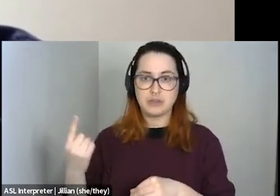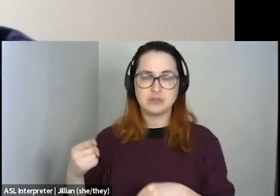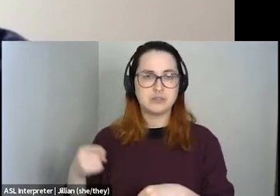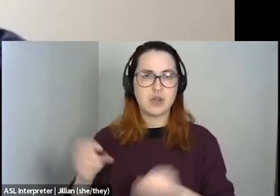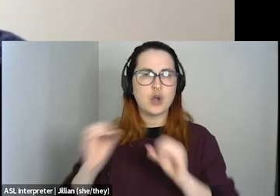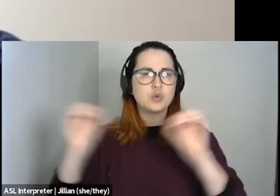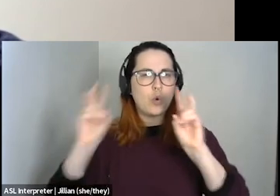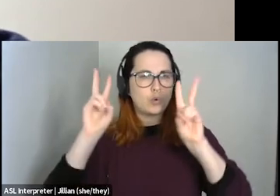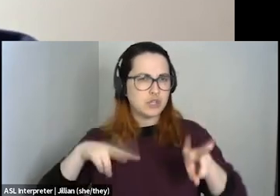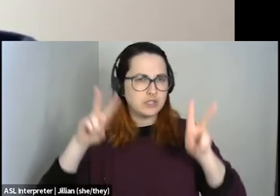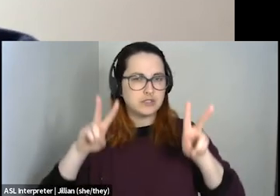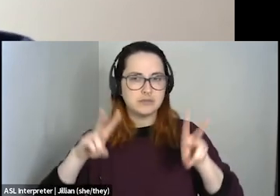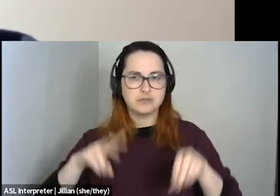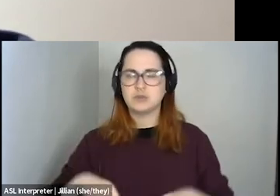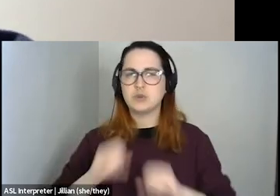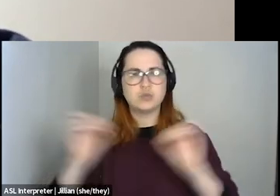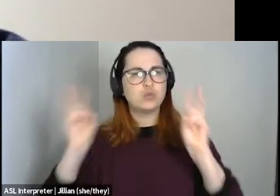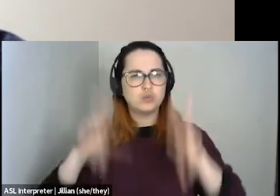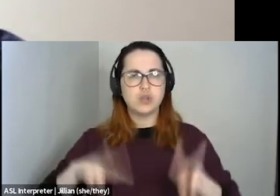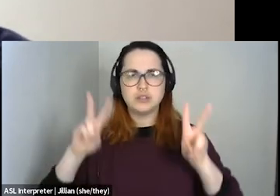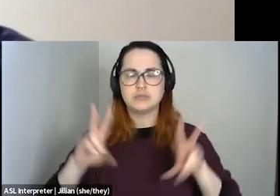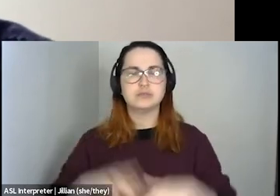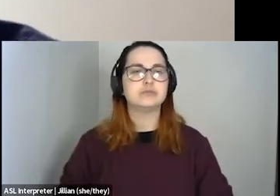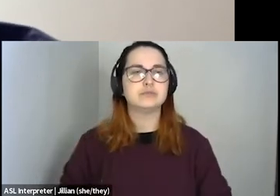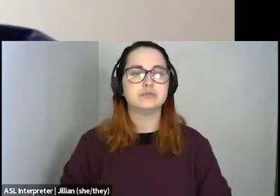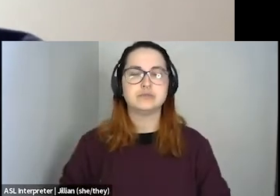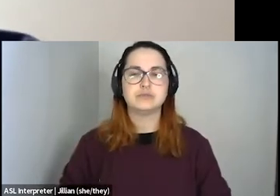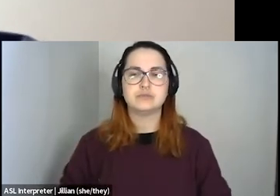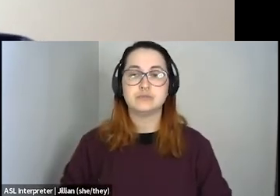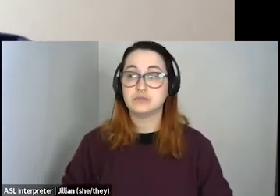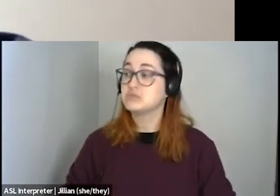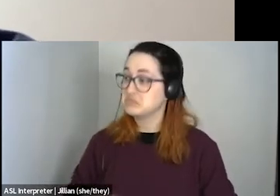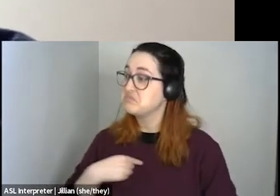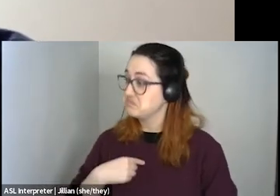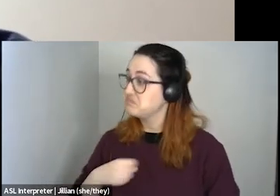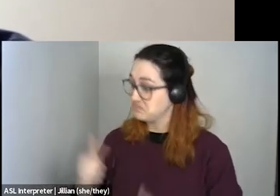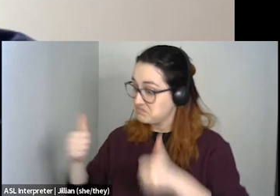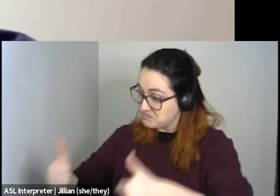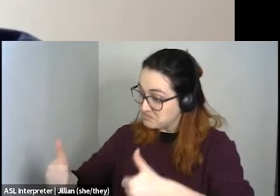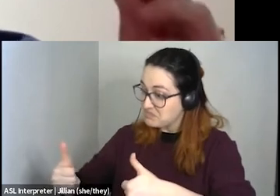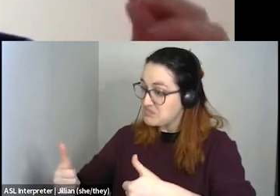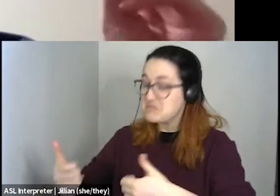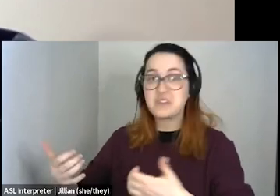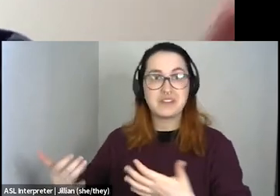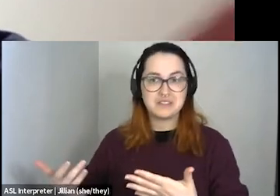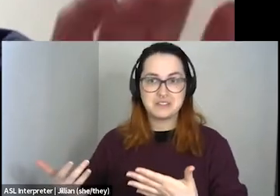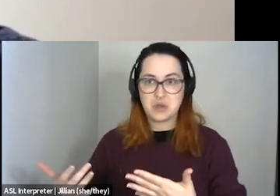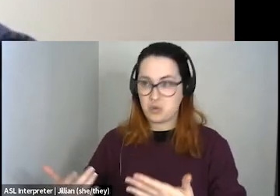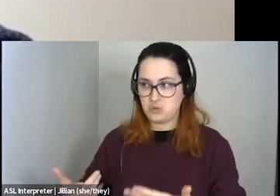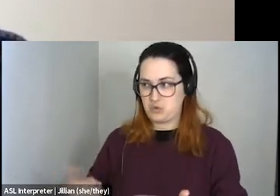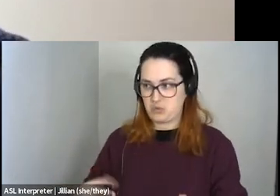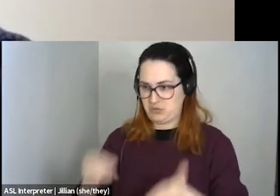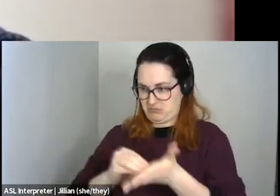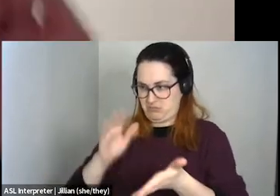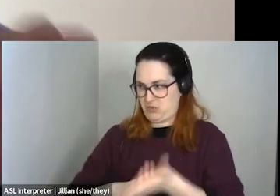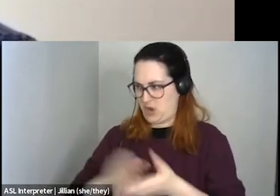right. We are not going to judge each other in this group. And I'd be like, great. That's awesome. So does it just happen? Like we say, no judging.